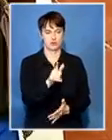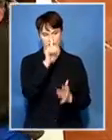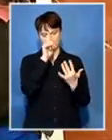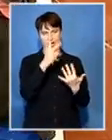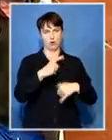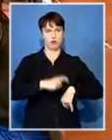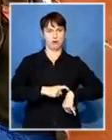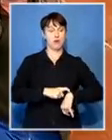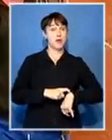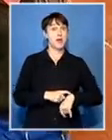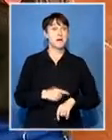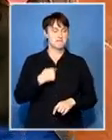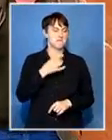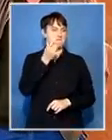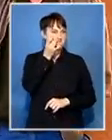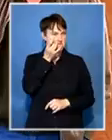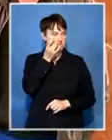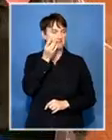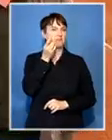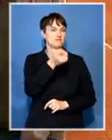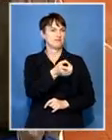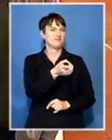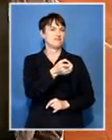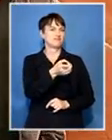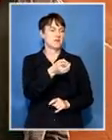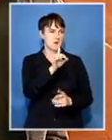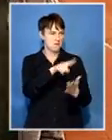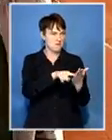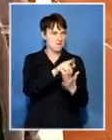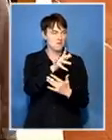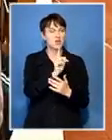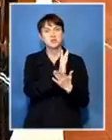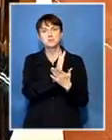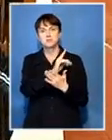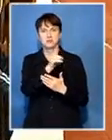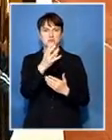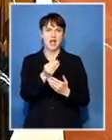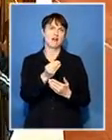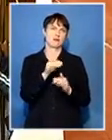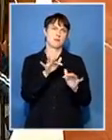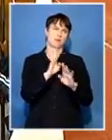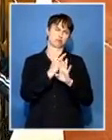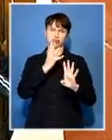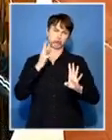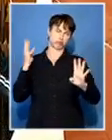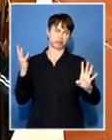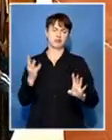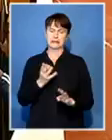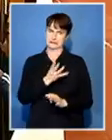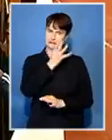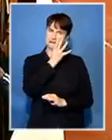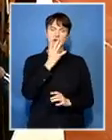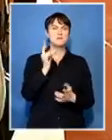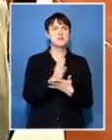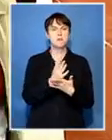'clock we've heard from other parts of Nelson Mandela Bay that there are long queues there were initially hitches with some of the scanning machines but